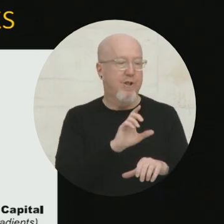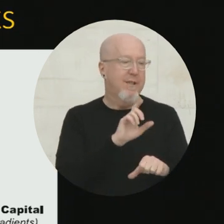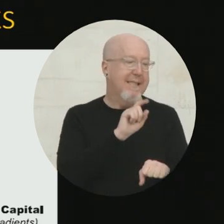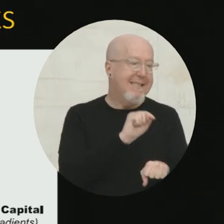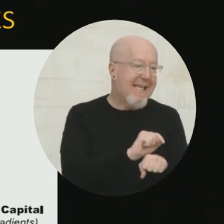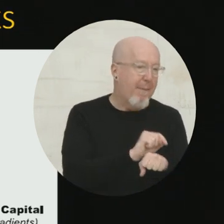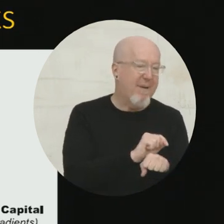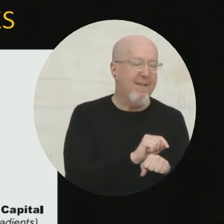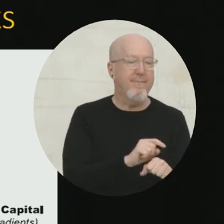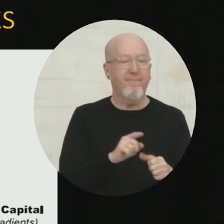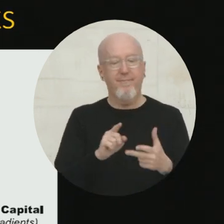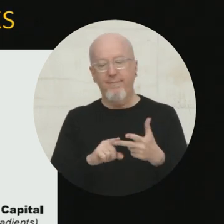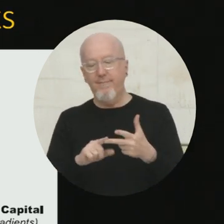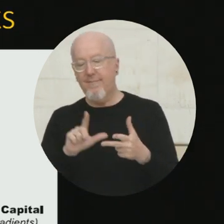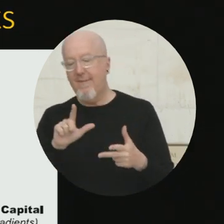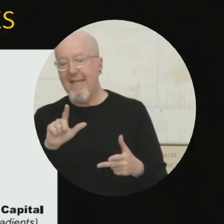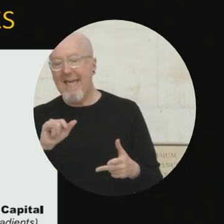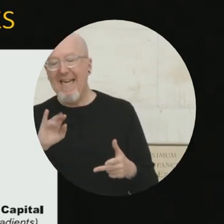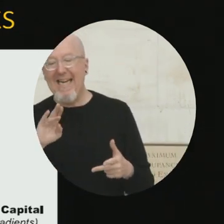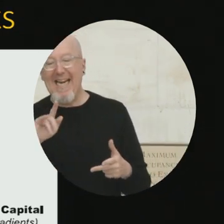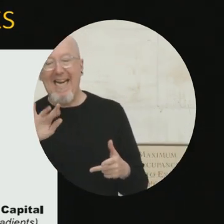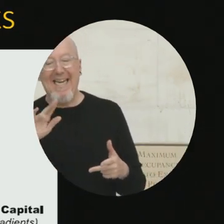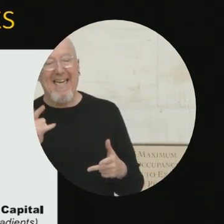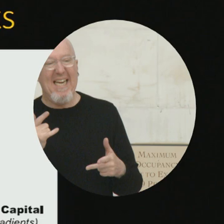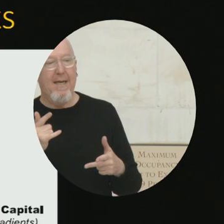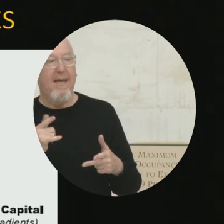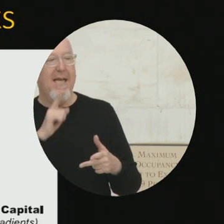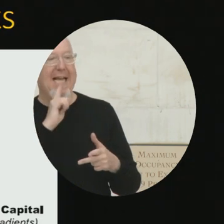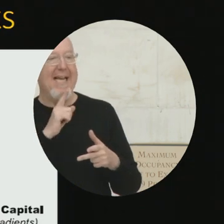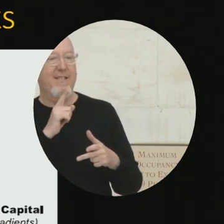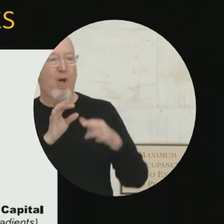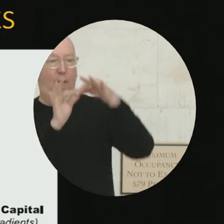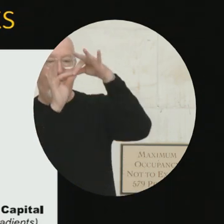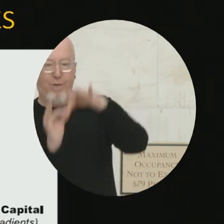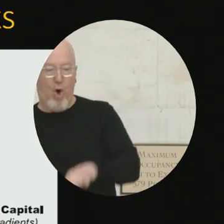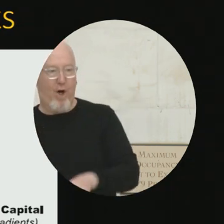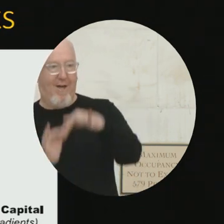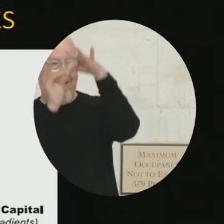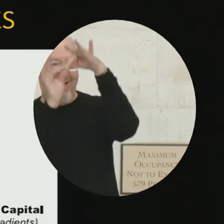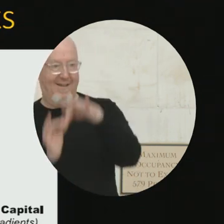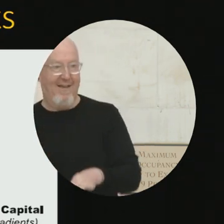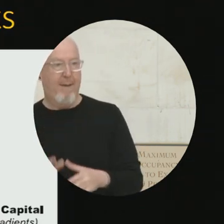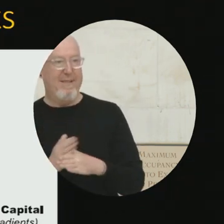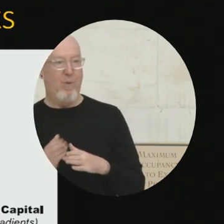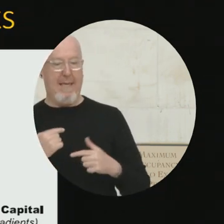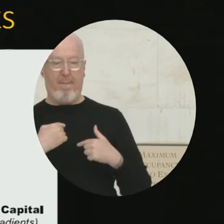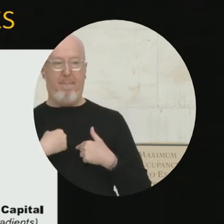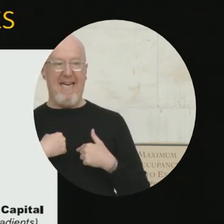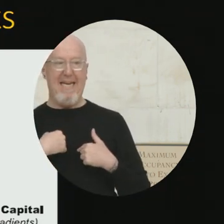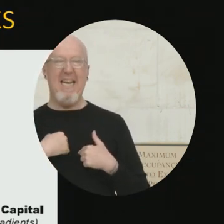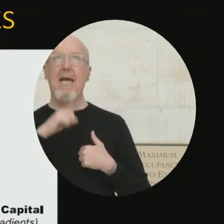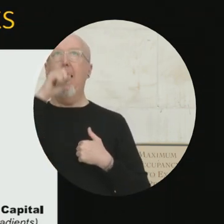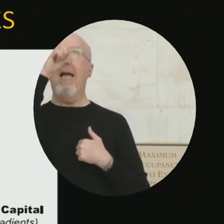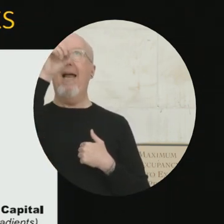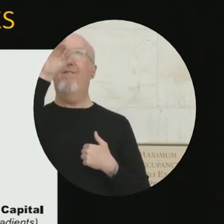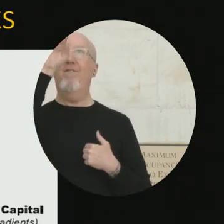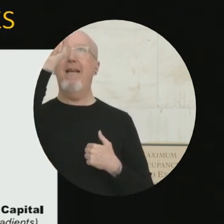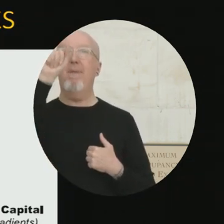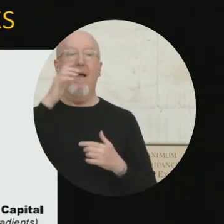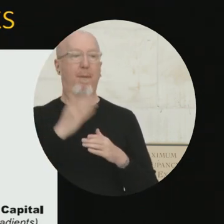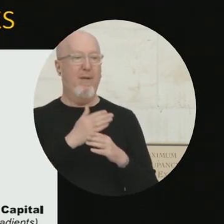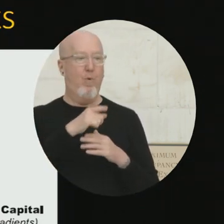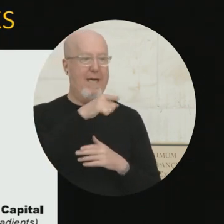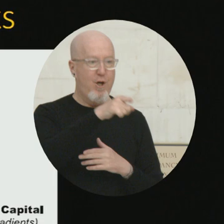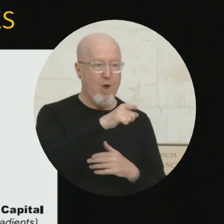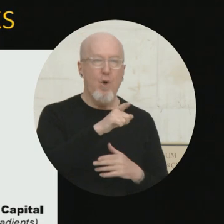And finally, linking ties are vertical ones, between me and someone in FEMA, between you and the mayor. These different